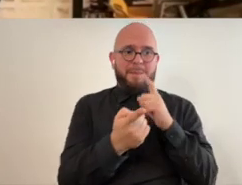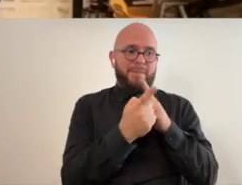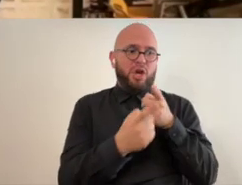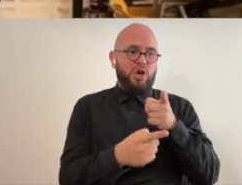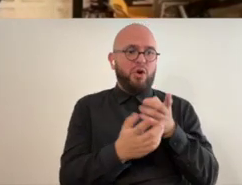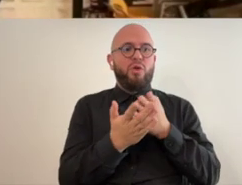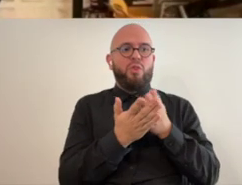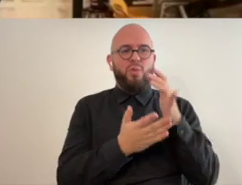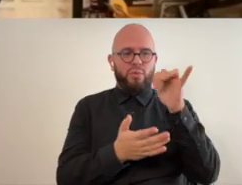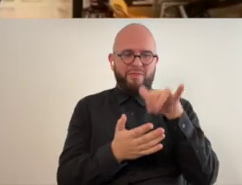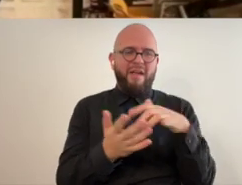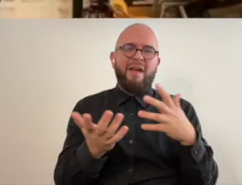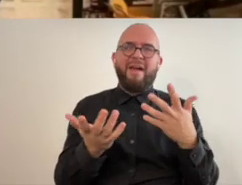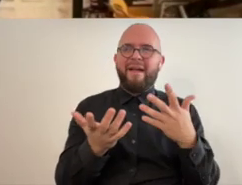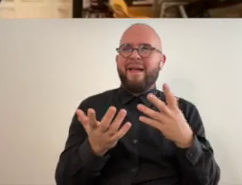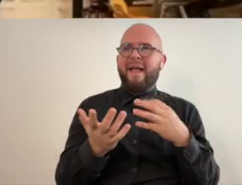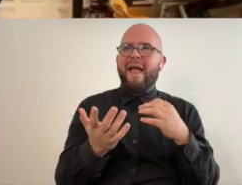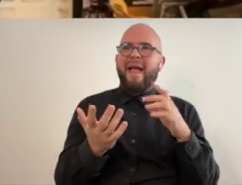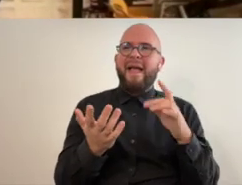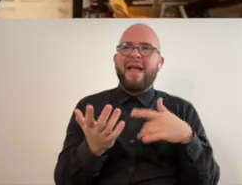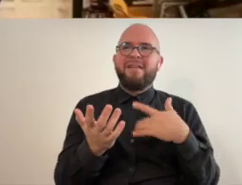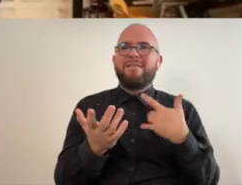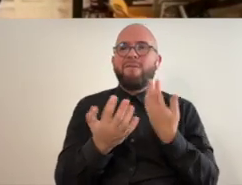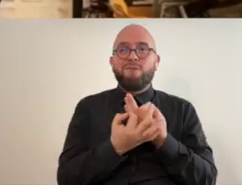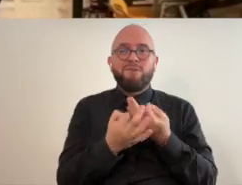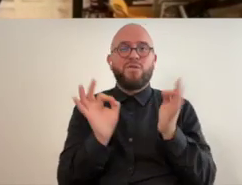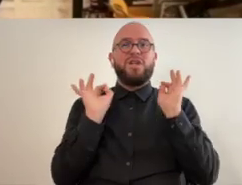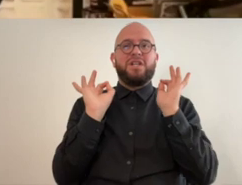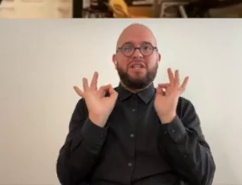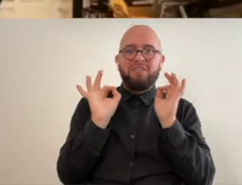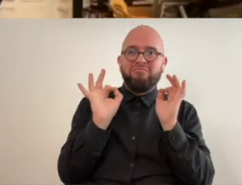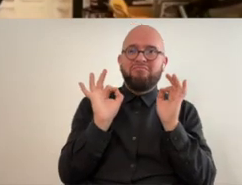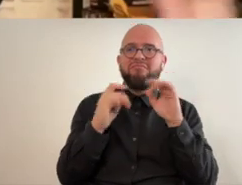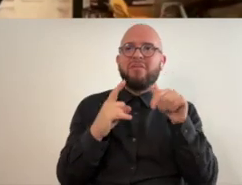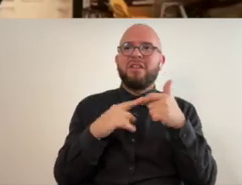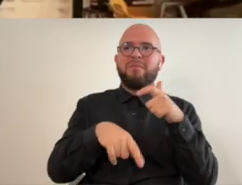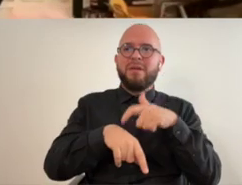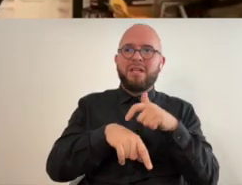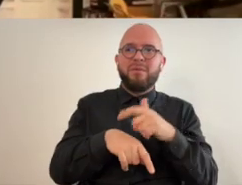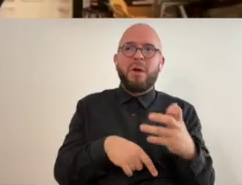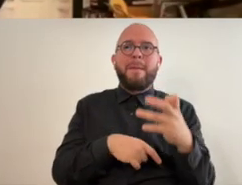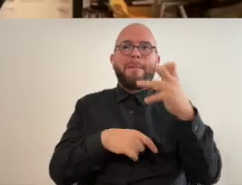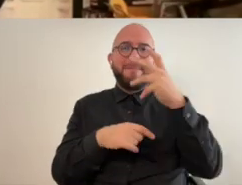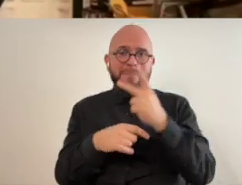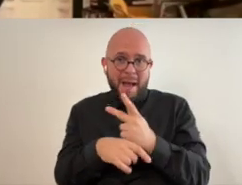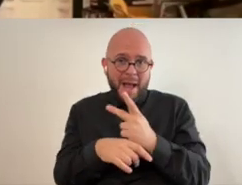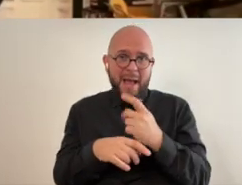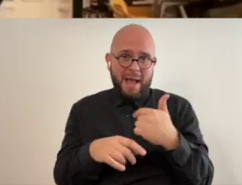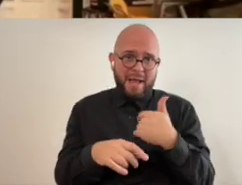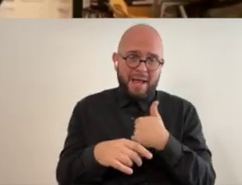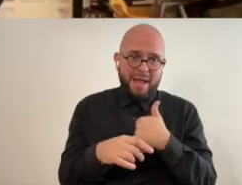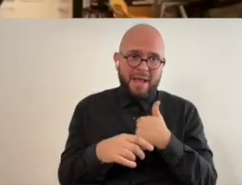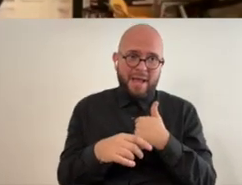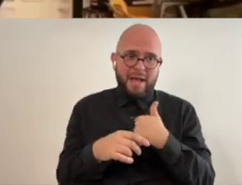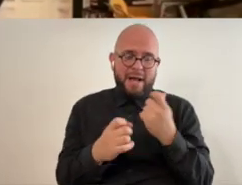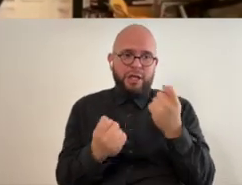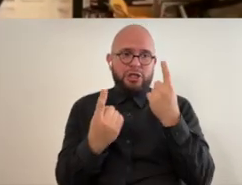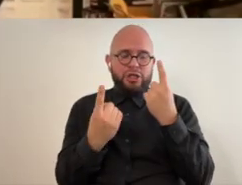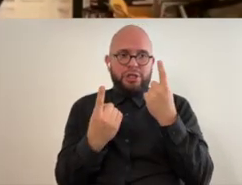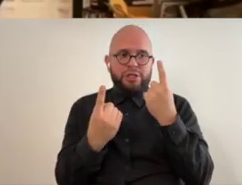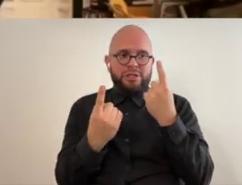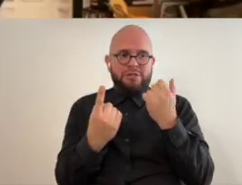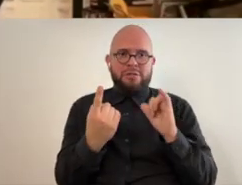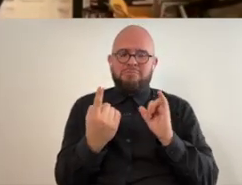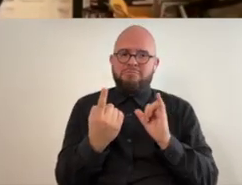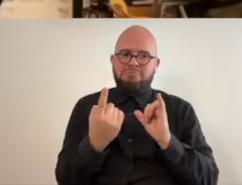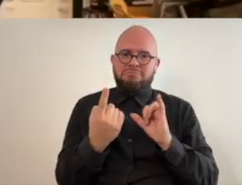i got to know her through that and it just freed me up and that by the time we were going